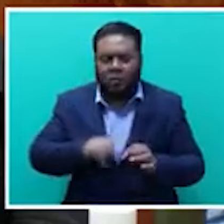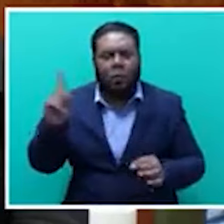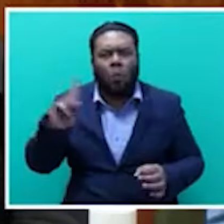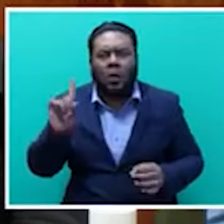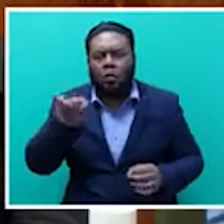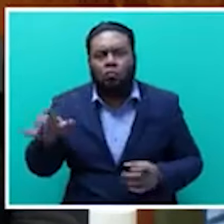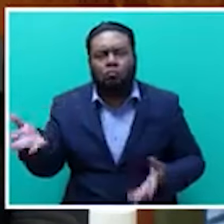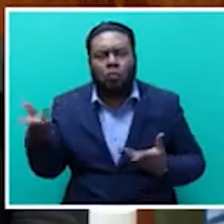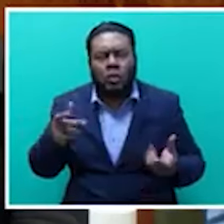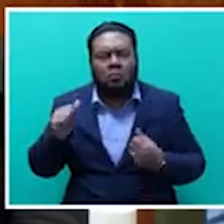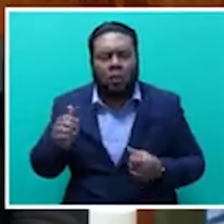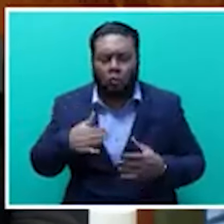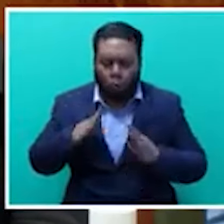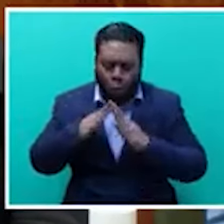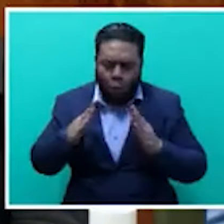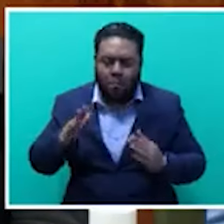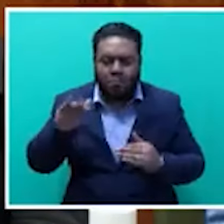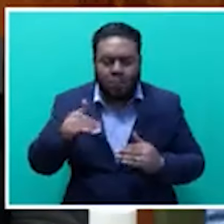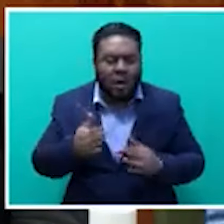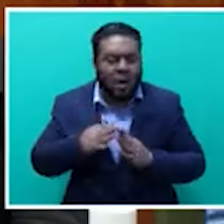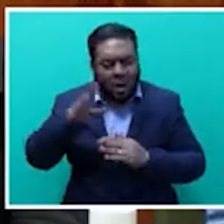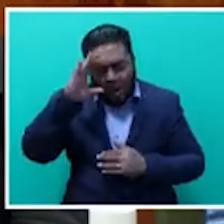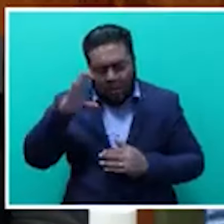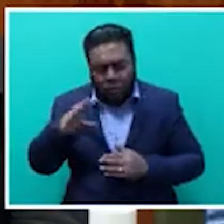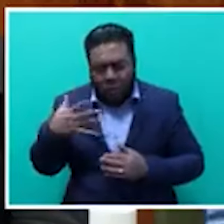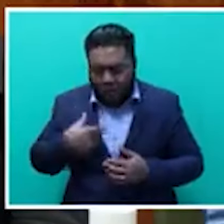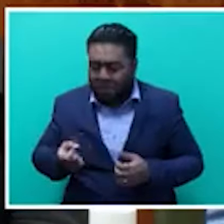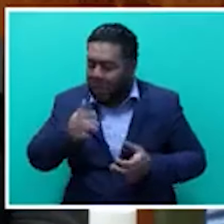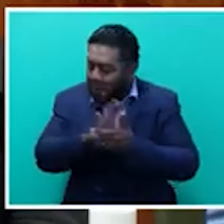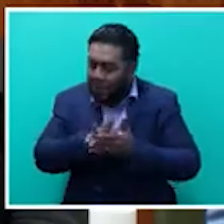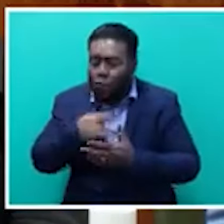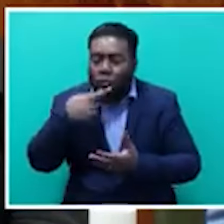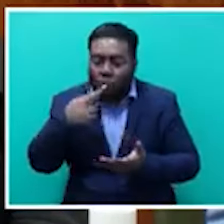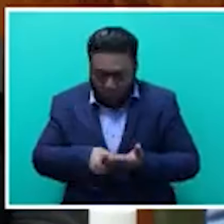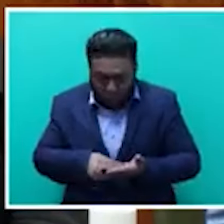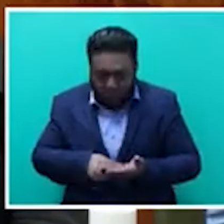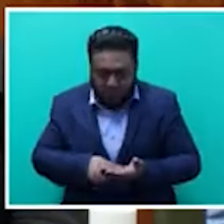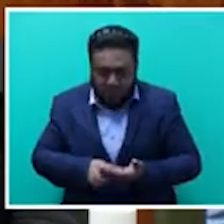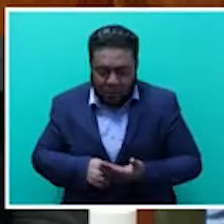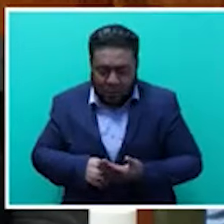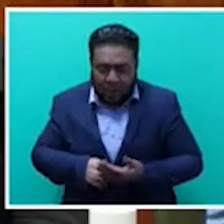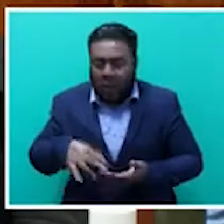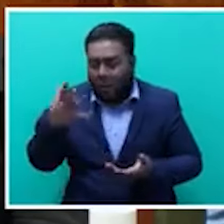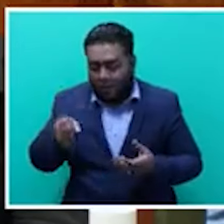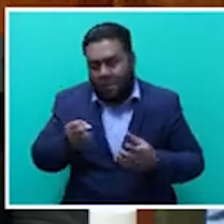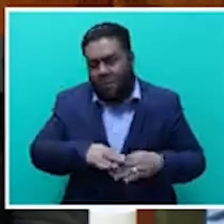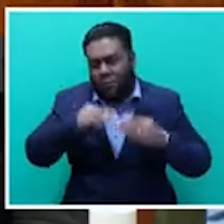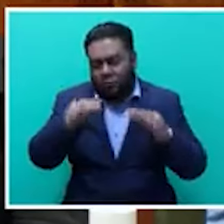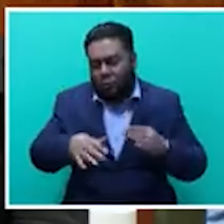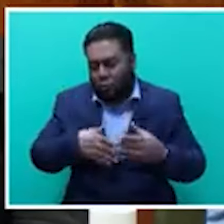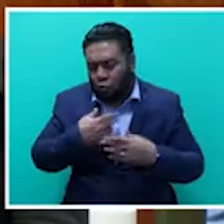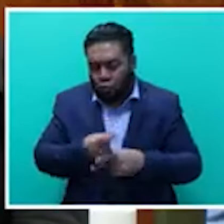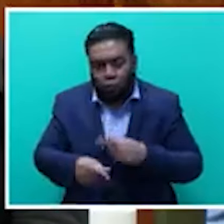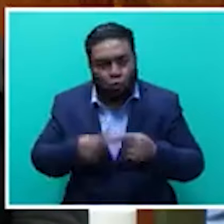you bringing back to your home country. I am pleased to report that in terms of potential investment generated